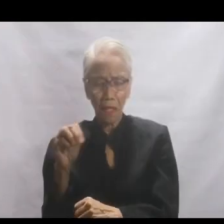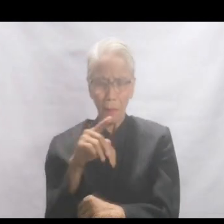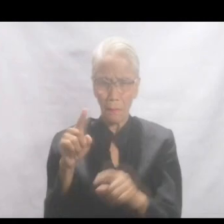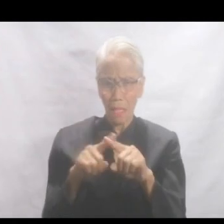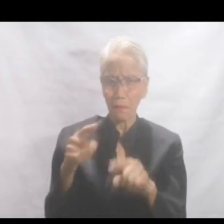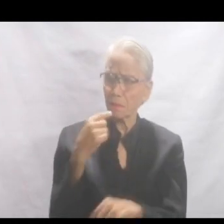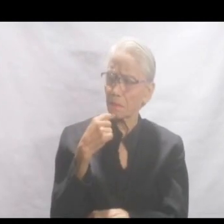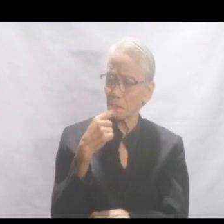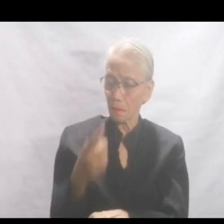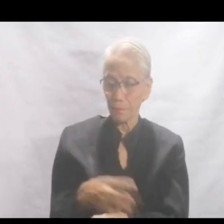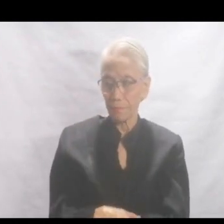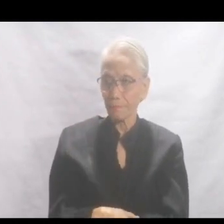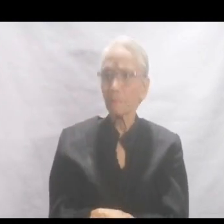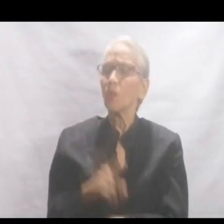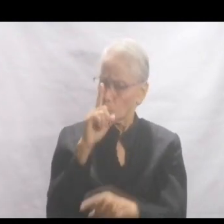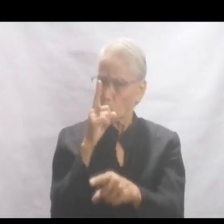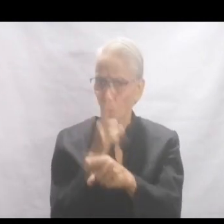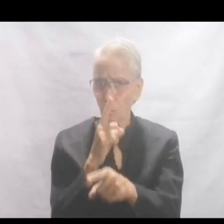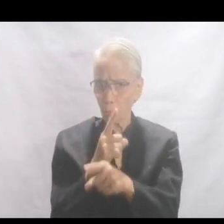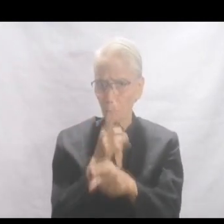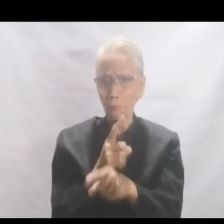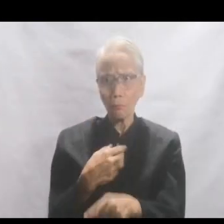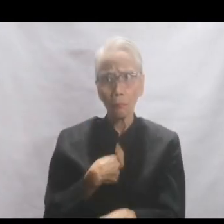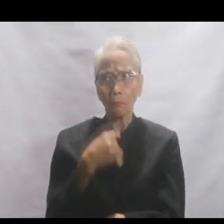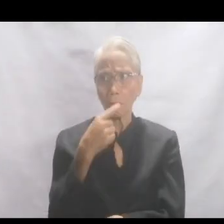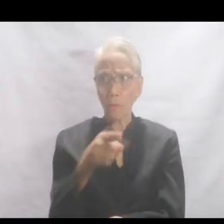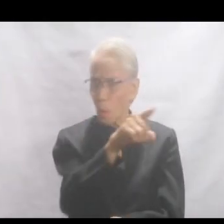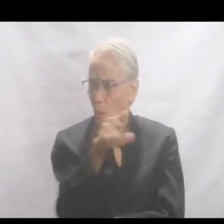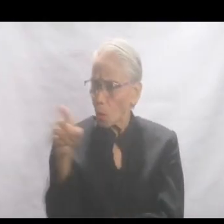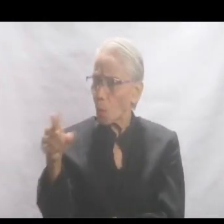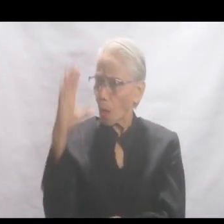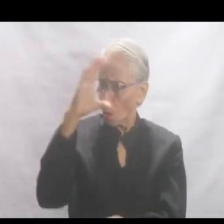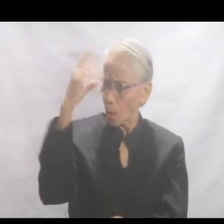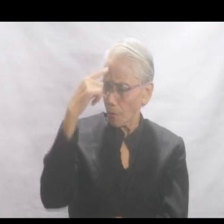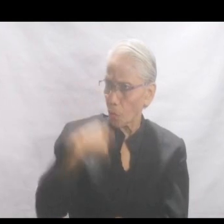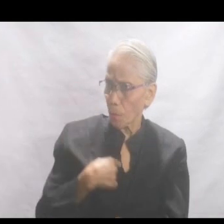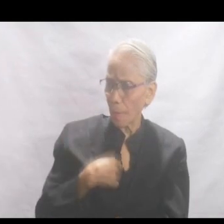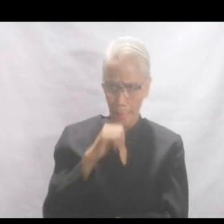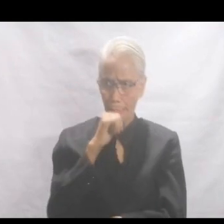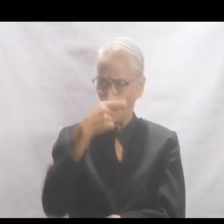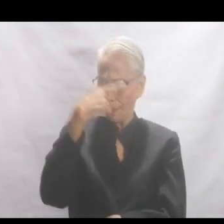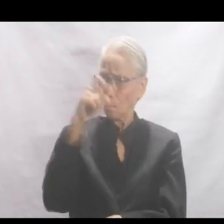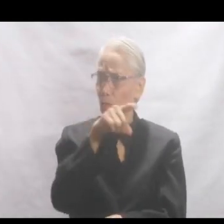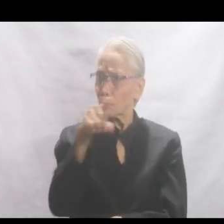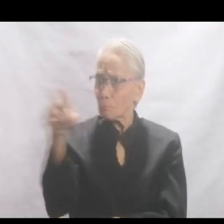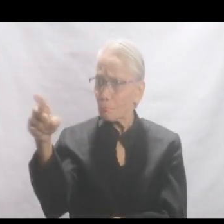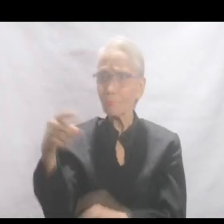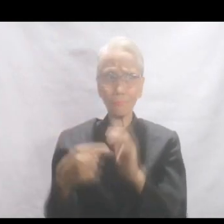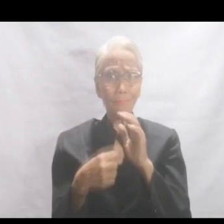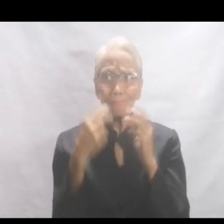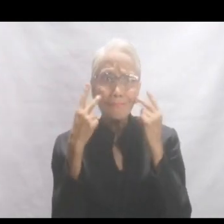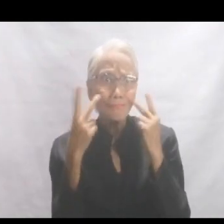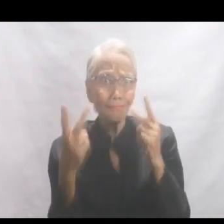Jesus says to them, Very truly I tell you, you are looking for me not because you saw signs,